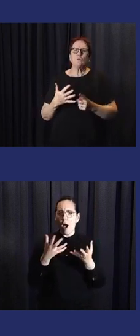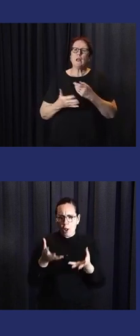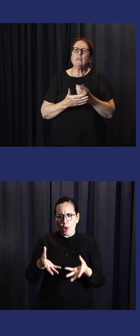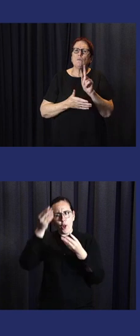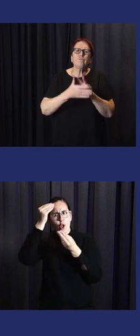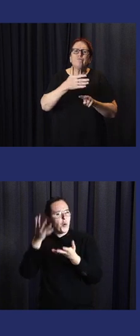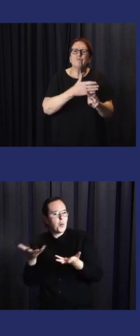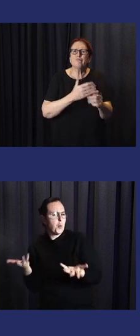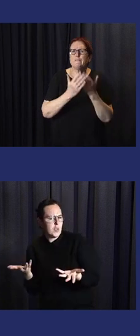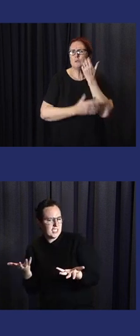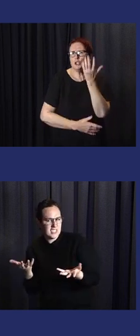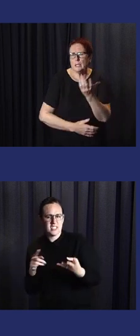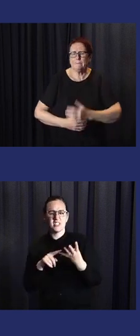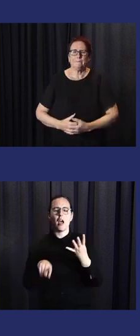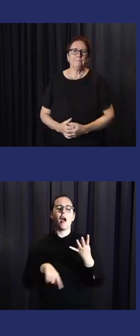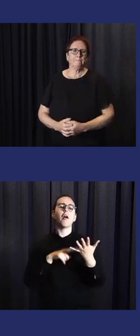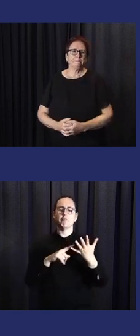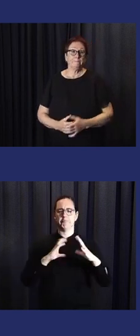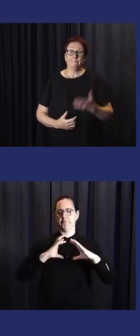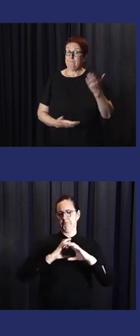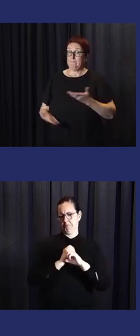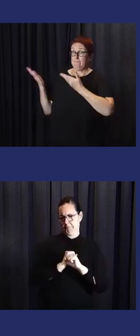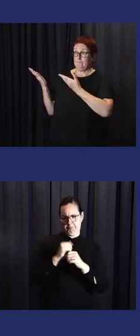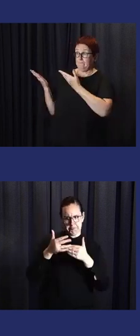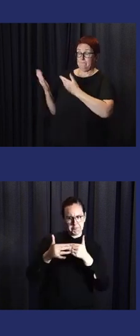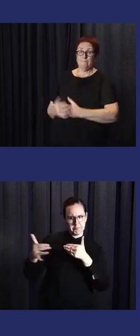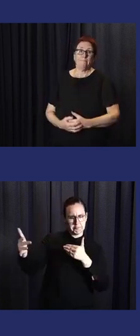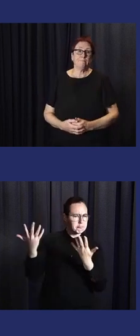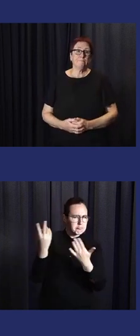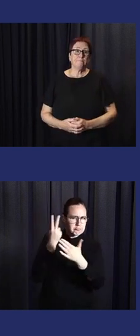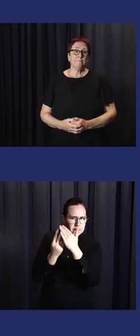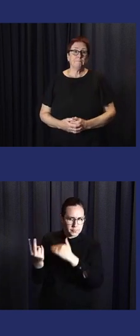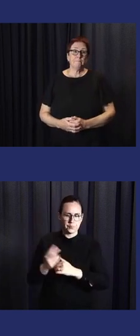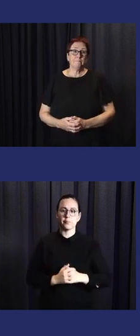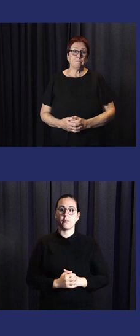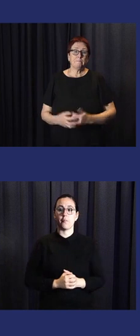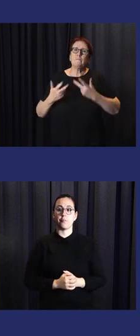And the fourth one is lesson learned, and the final is orientation. It's a way to look forward.